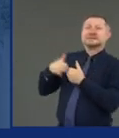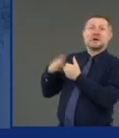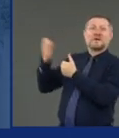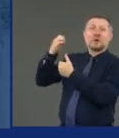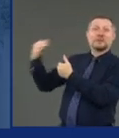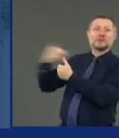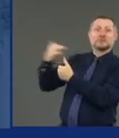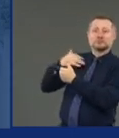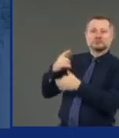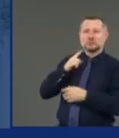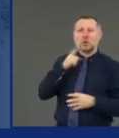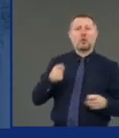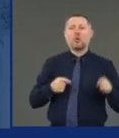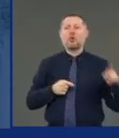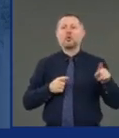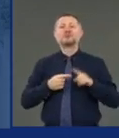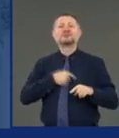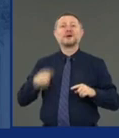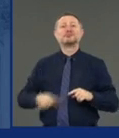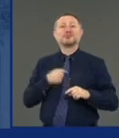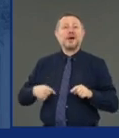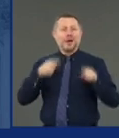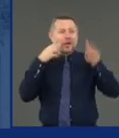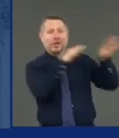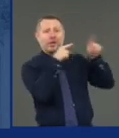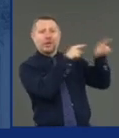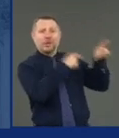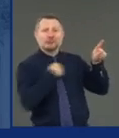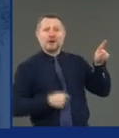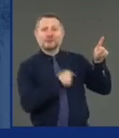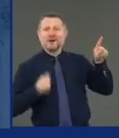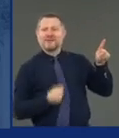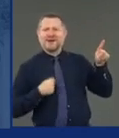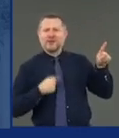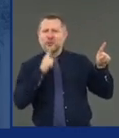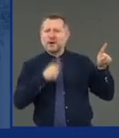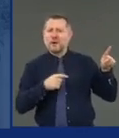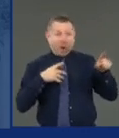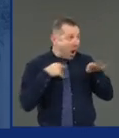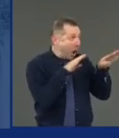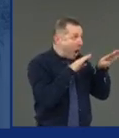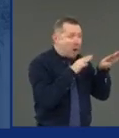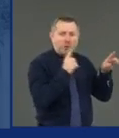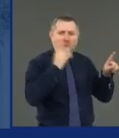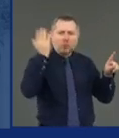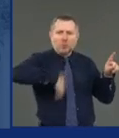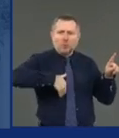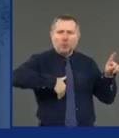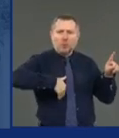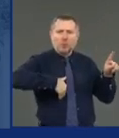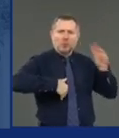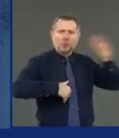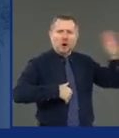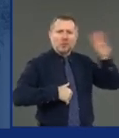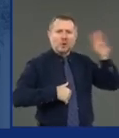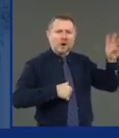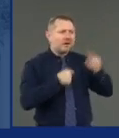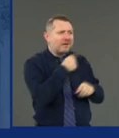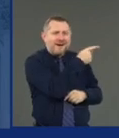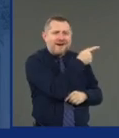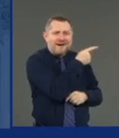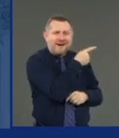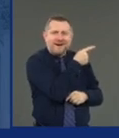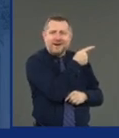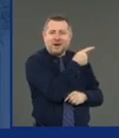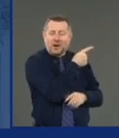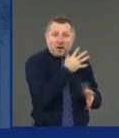the virus is coming from China. It's coming from China. Look to the West. Yeah. Well,